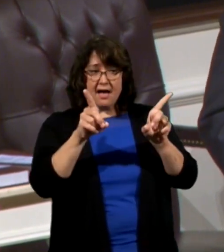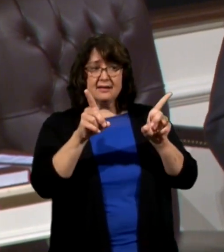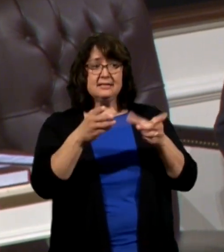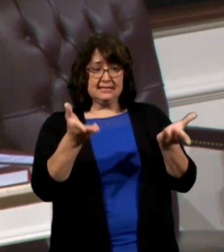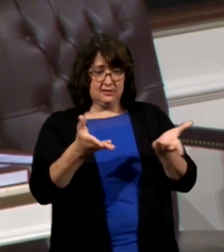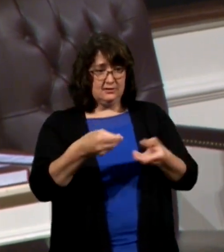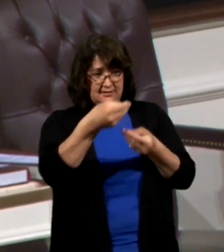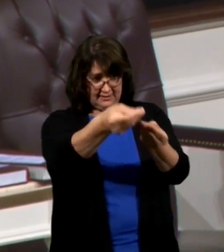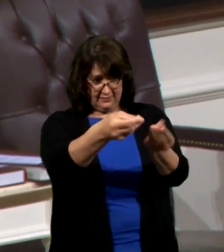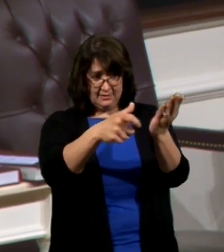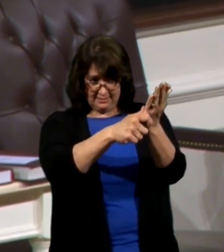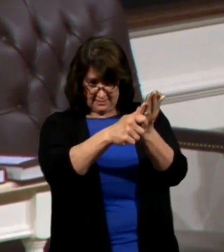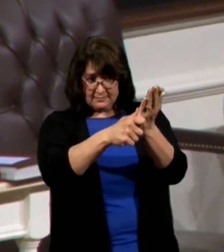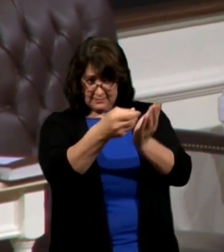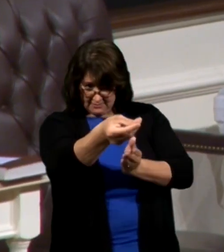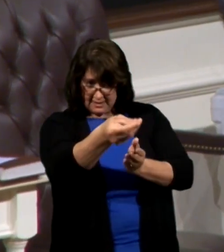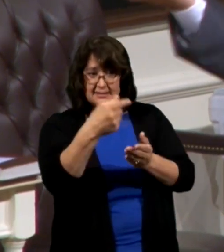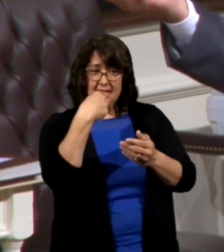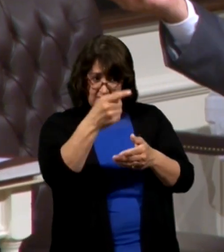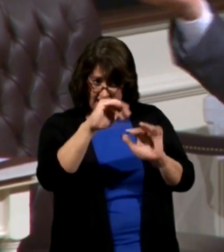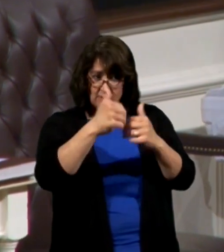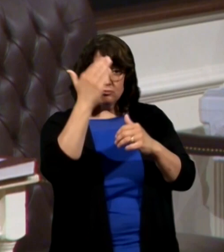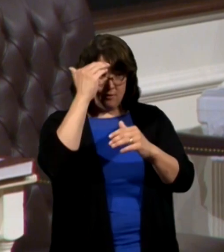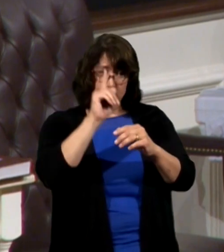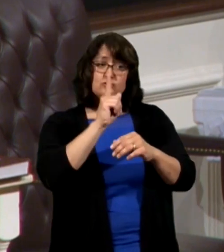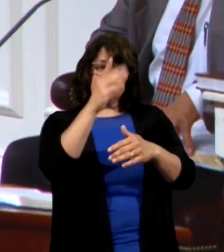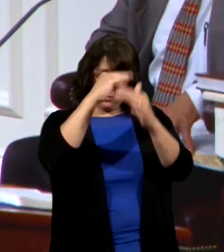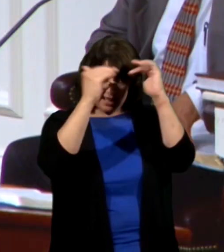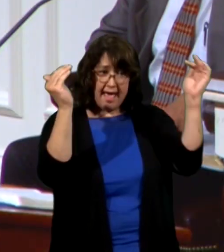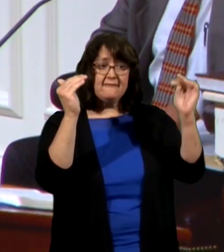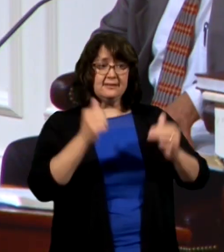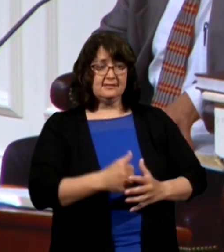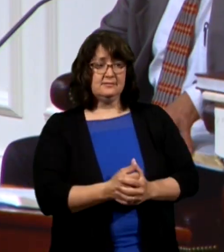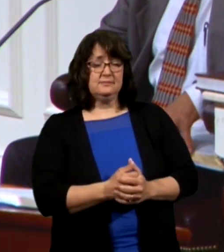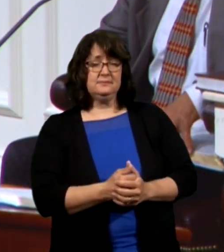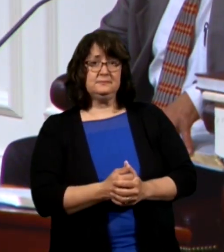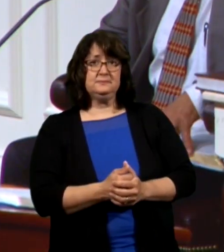gospel track and it tells you how you can know for sure you're going to heaven